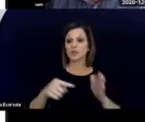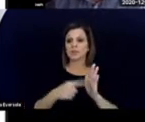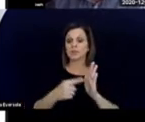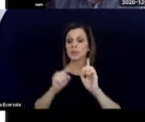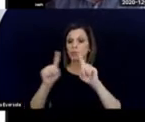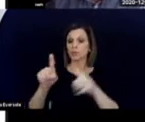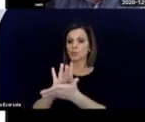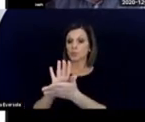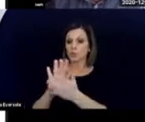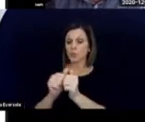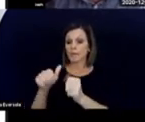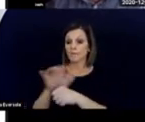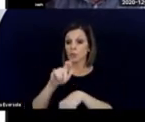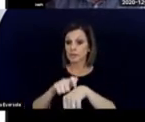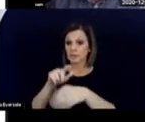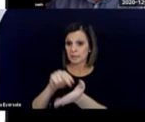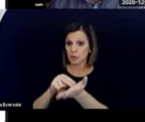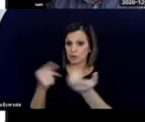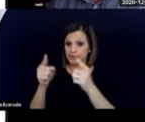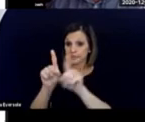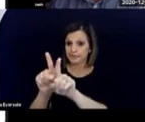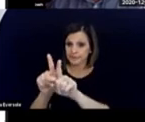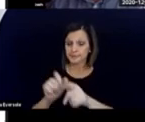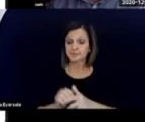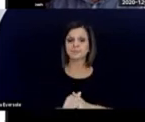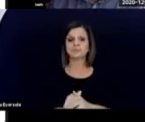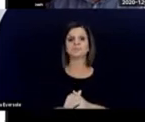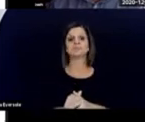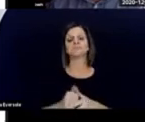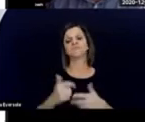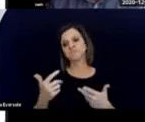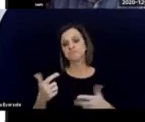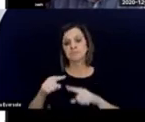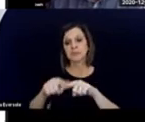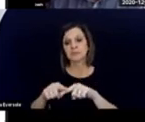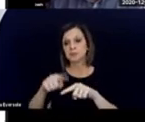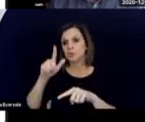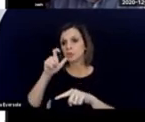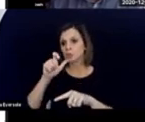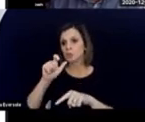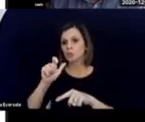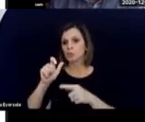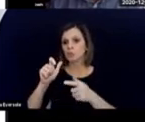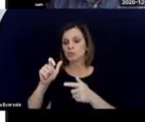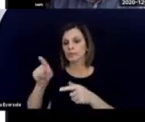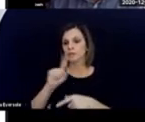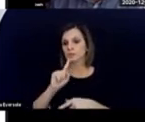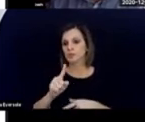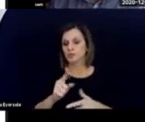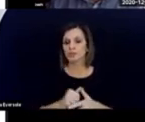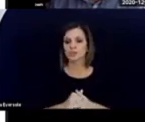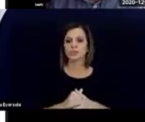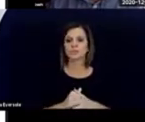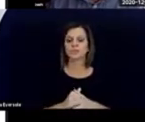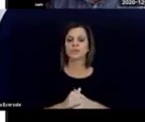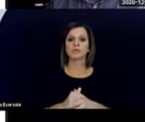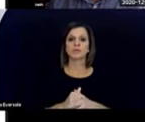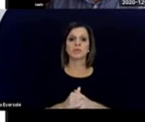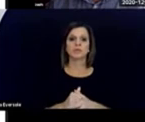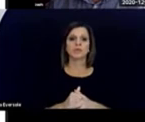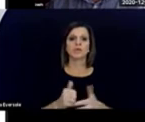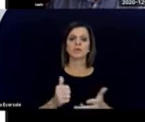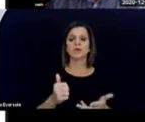depending on who they are. It can be difficult to balance health and